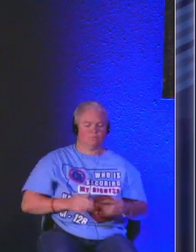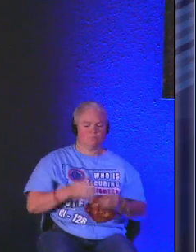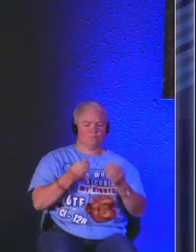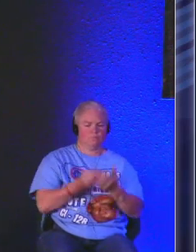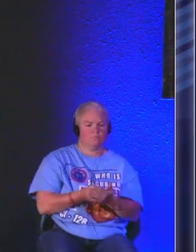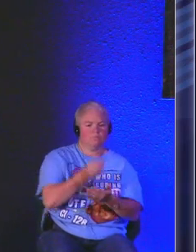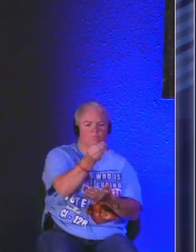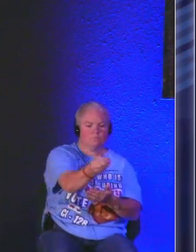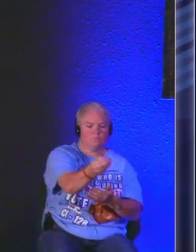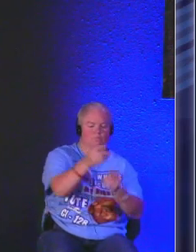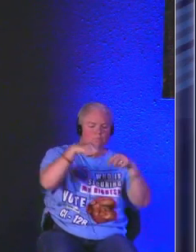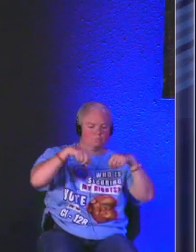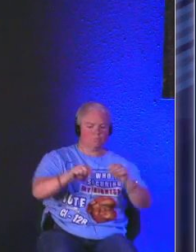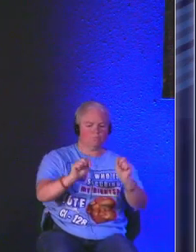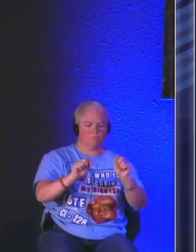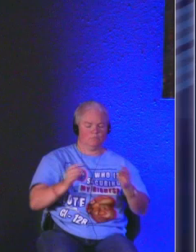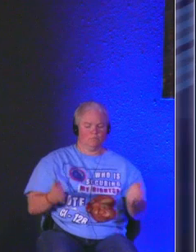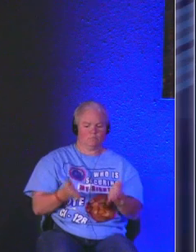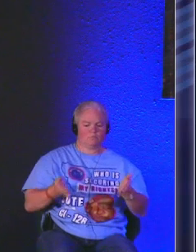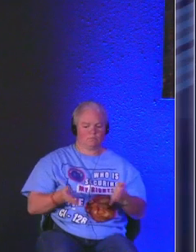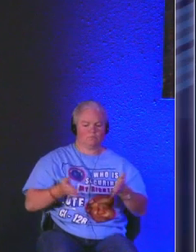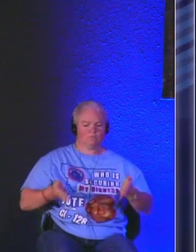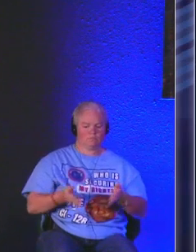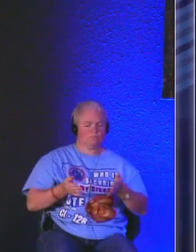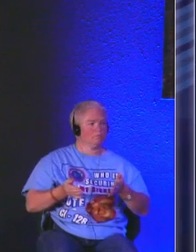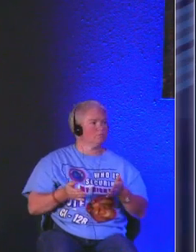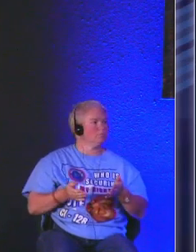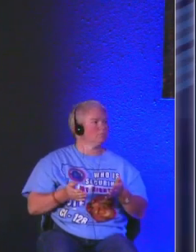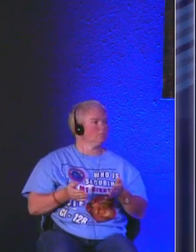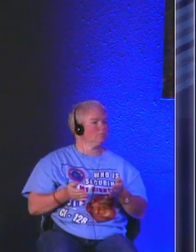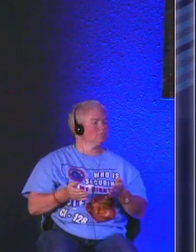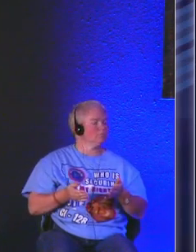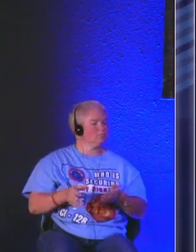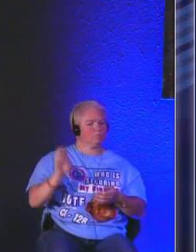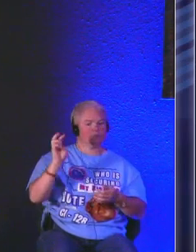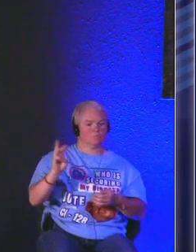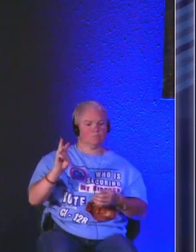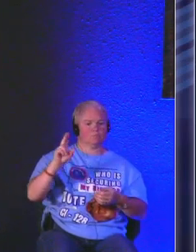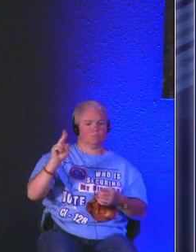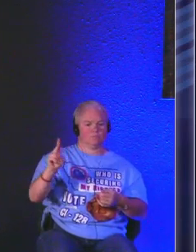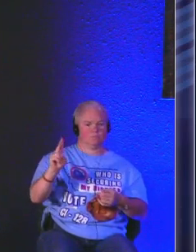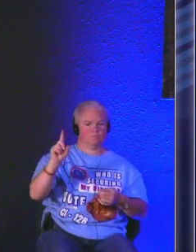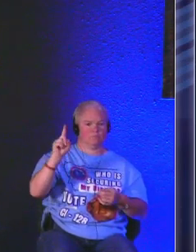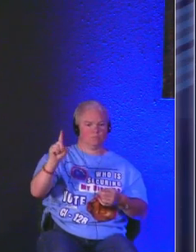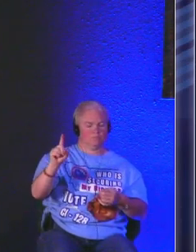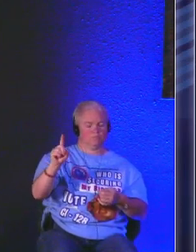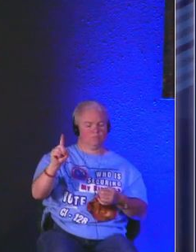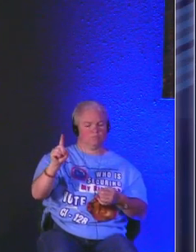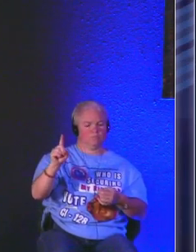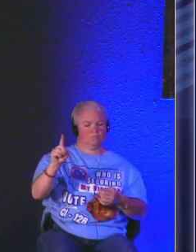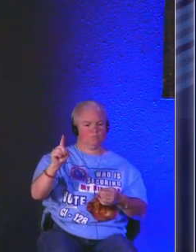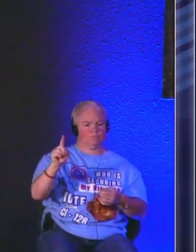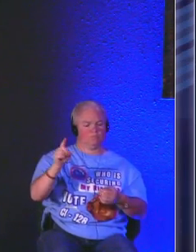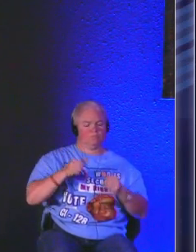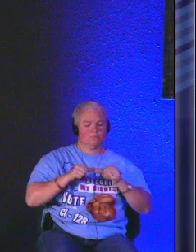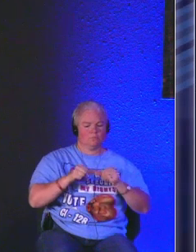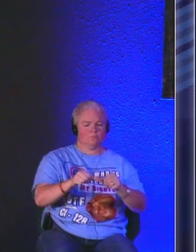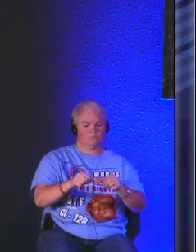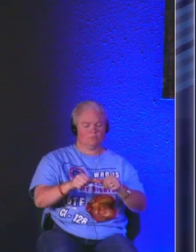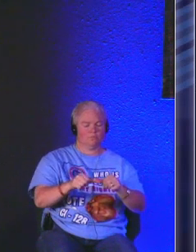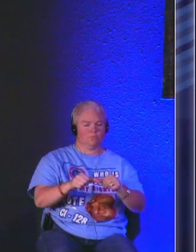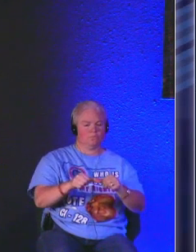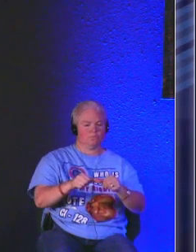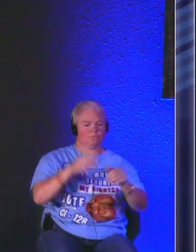been a giver if you've never tried it I would encourage you to do so 621 is still going on and it will